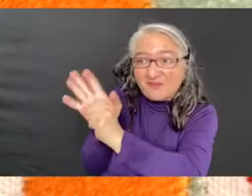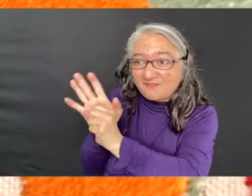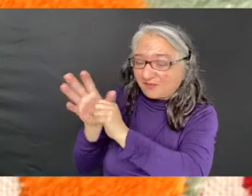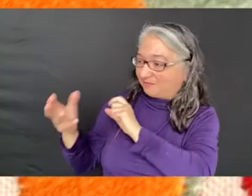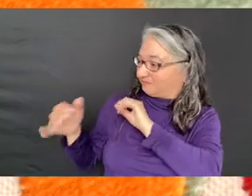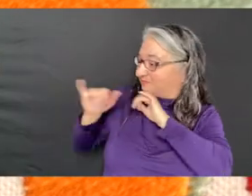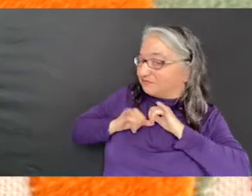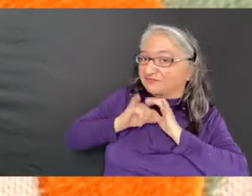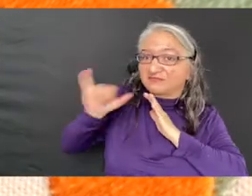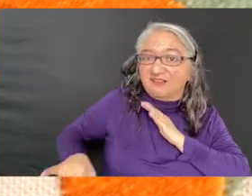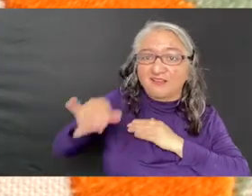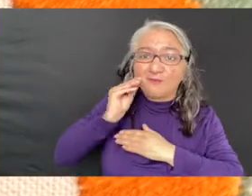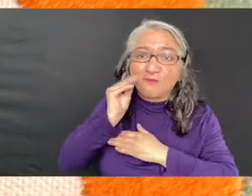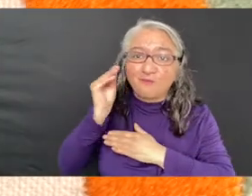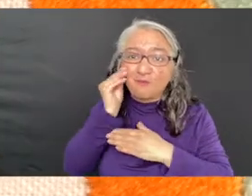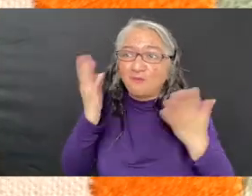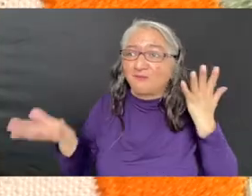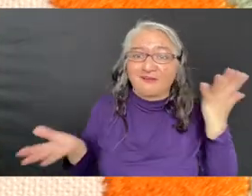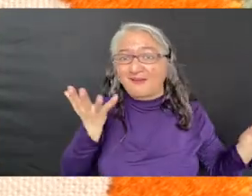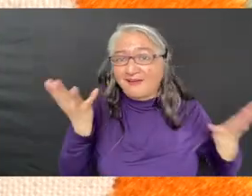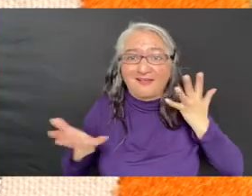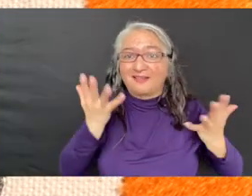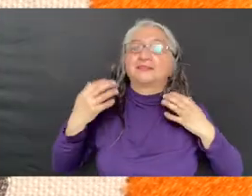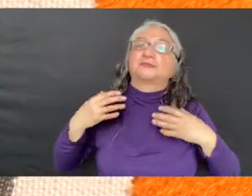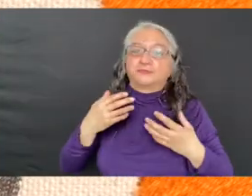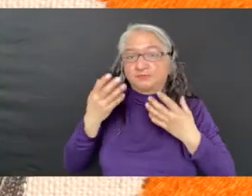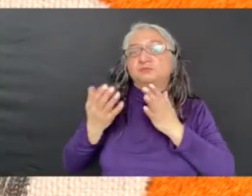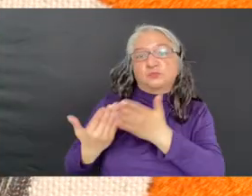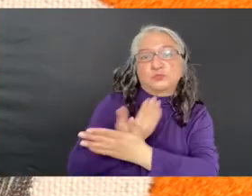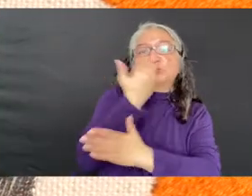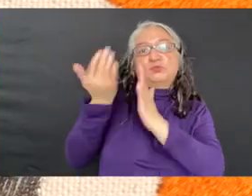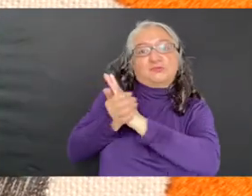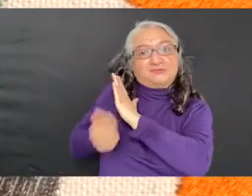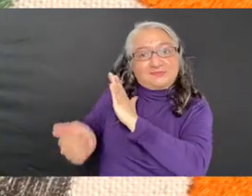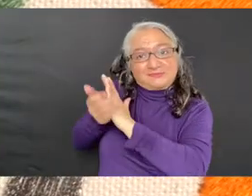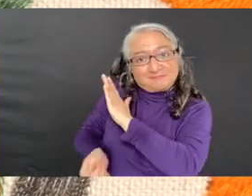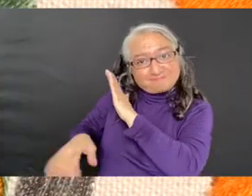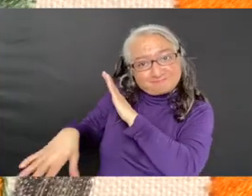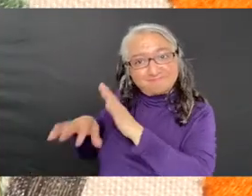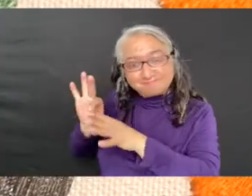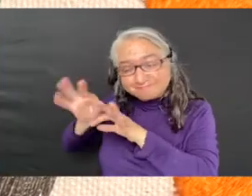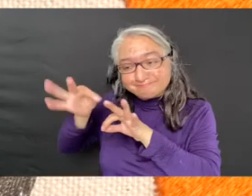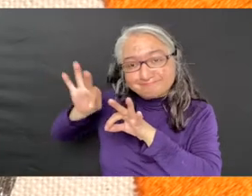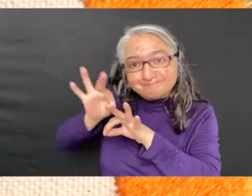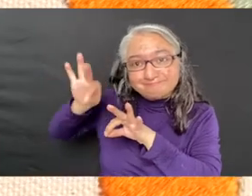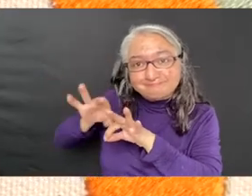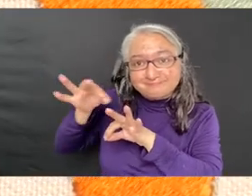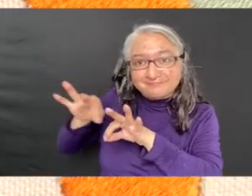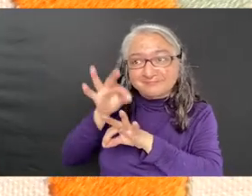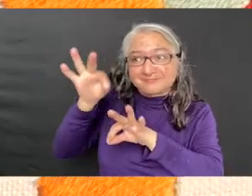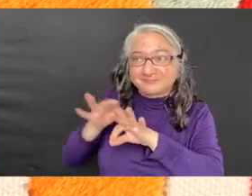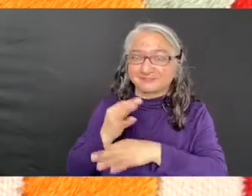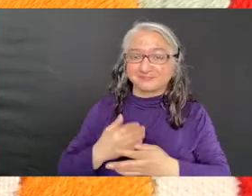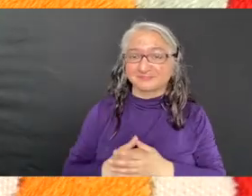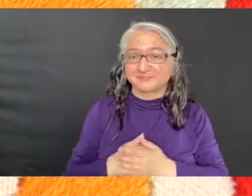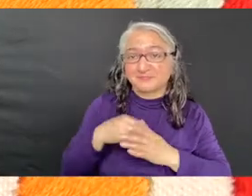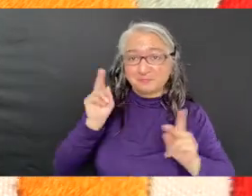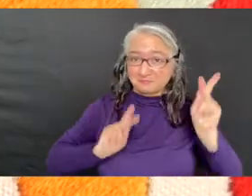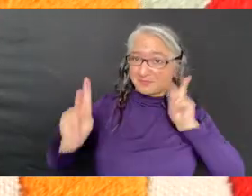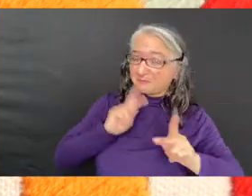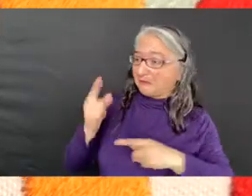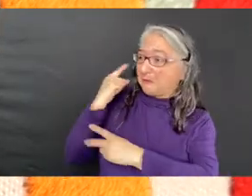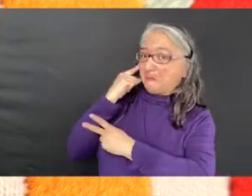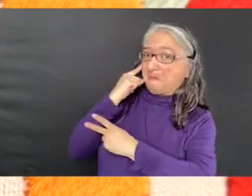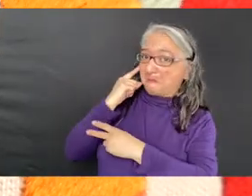time allowed for learning new skills and handwork of all kinds have enjoyed a renaissance. Contemporary embroidery artists also